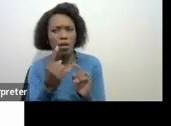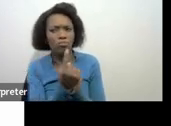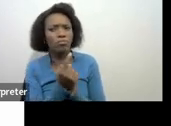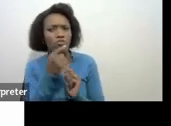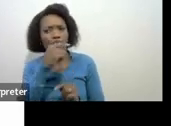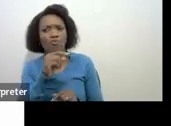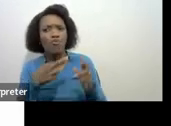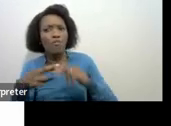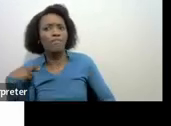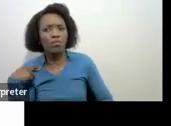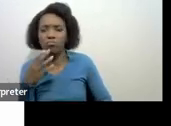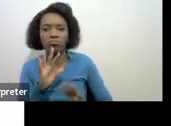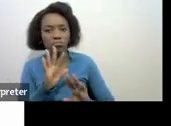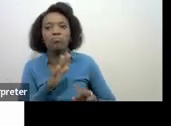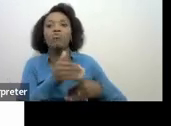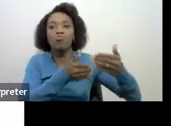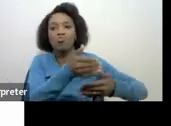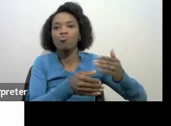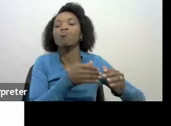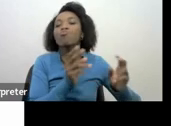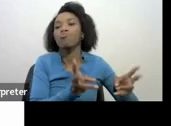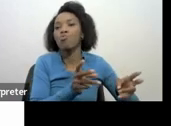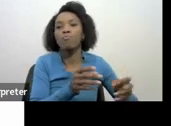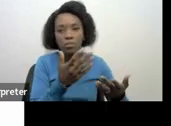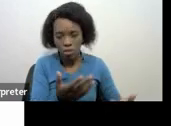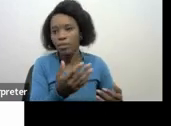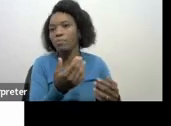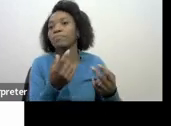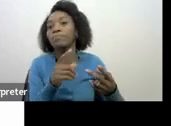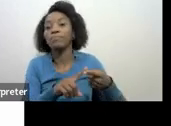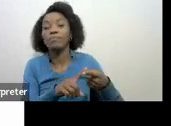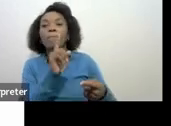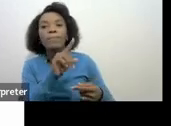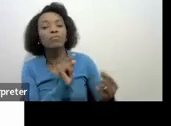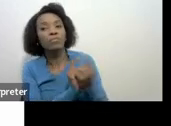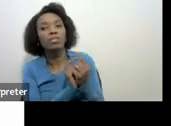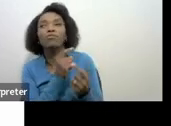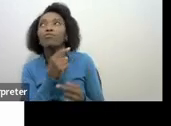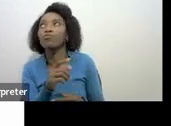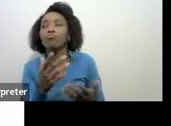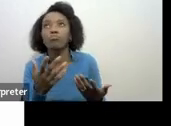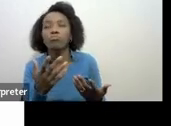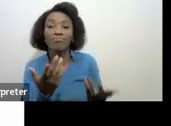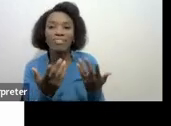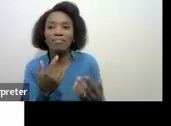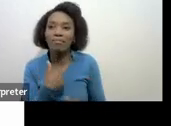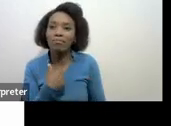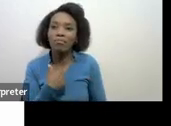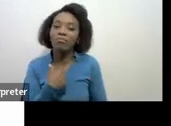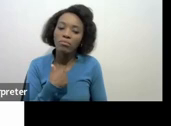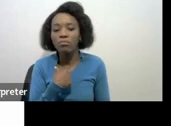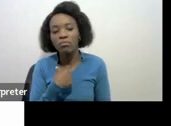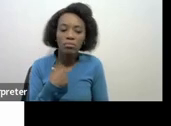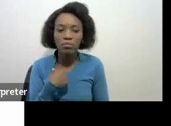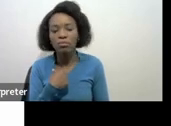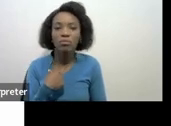no you will have to follow the normal process there's no default there right but you can come to us and say you know what I have flats I have